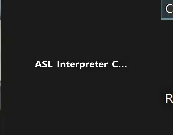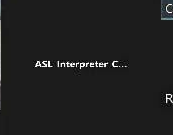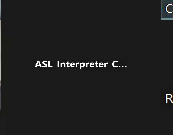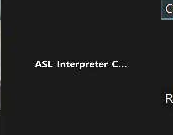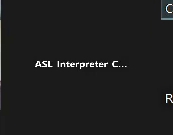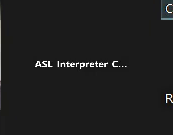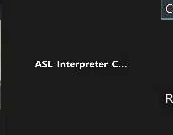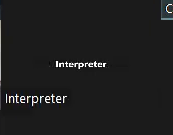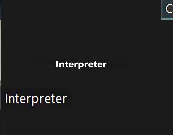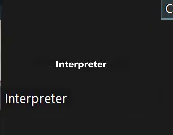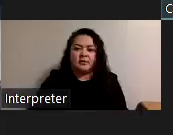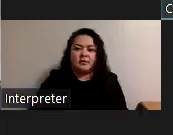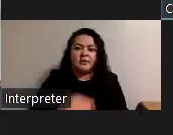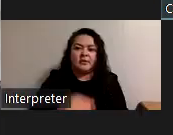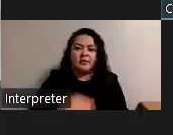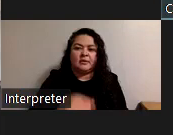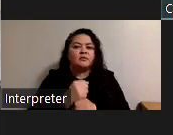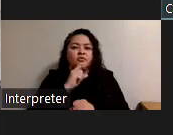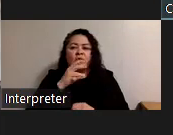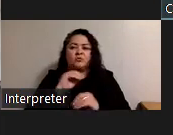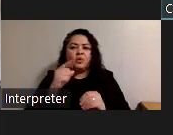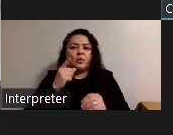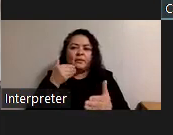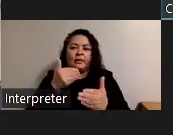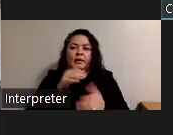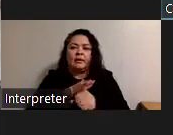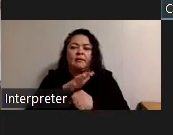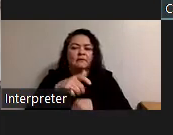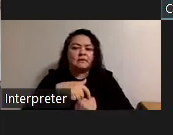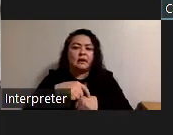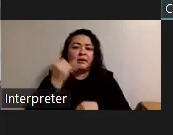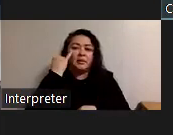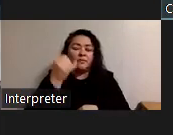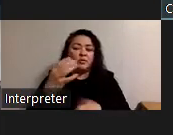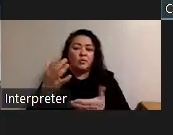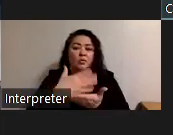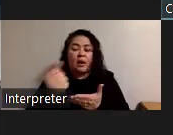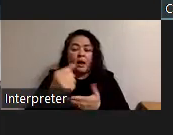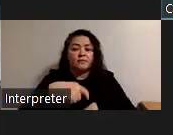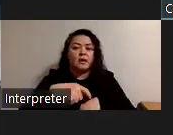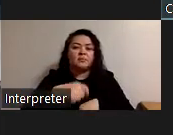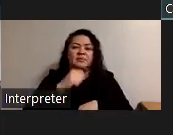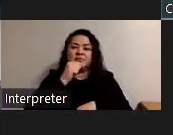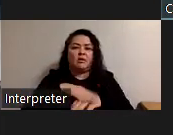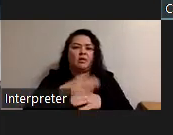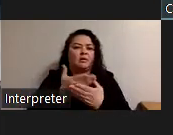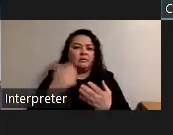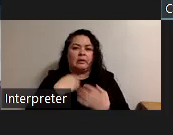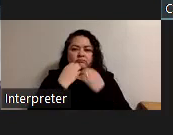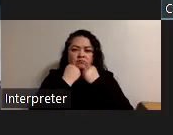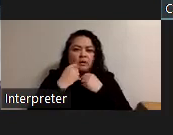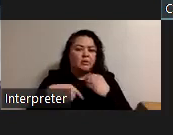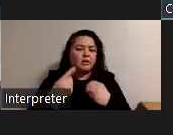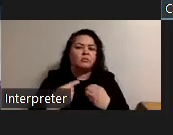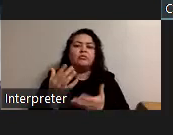schedule 40 minutes for a meeting and that's nowhere near enough time if we're going to run out of time it's not going to be on the things that i care about we're going to run out of